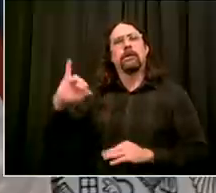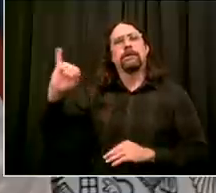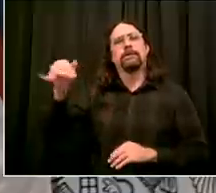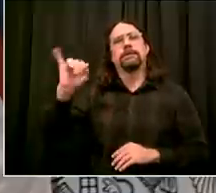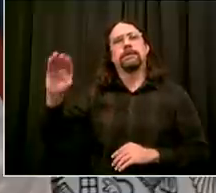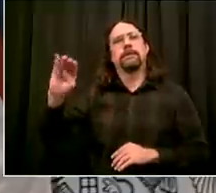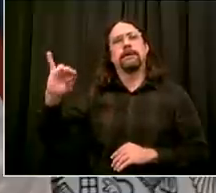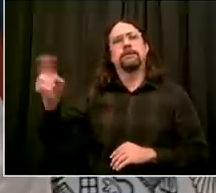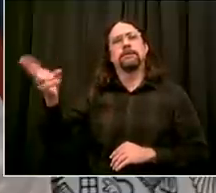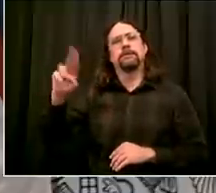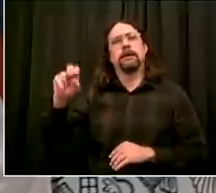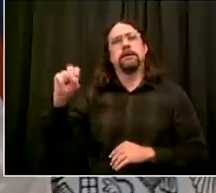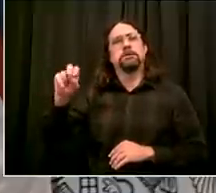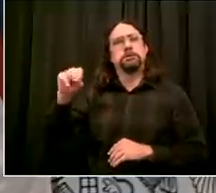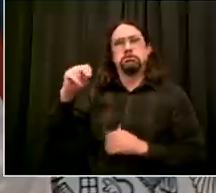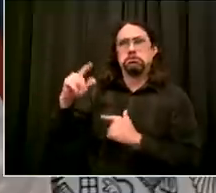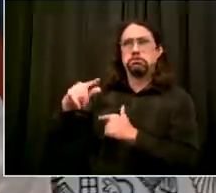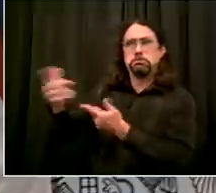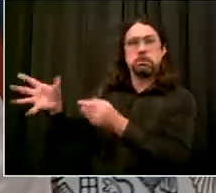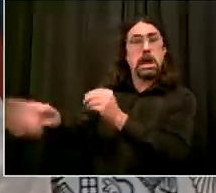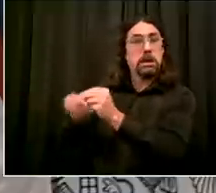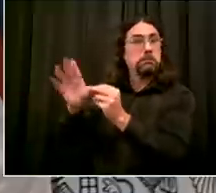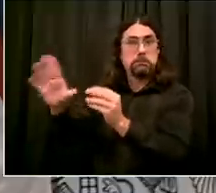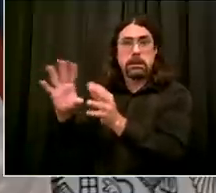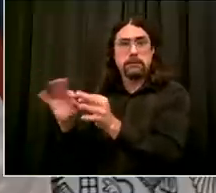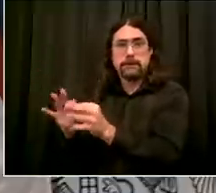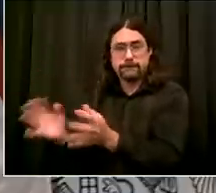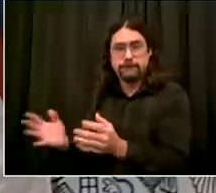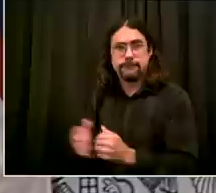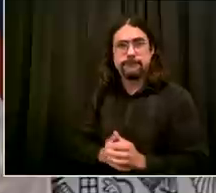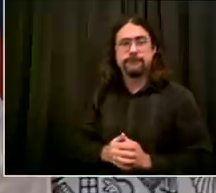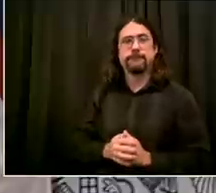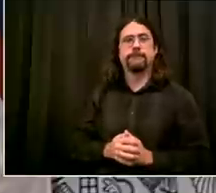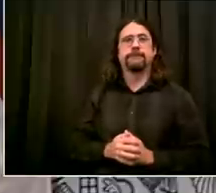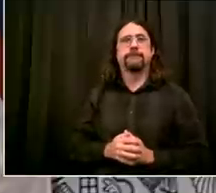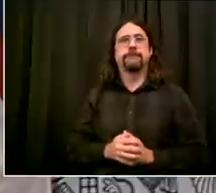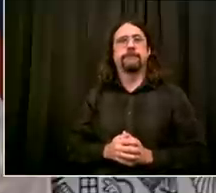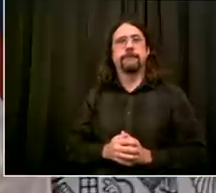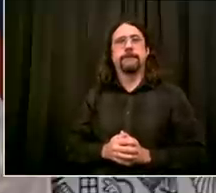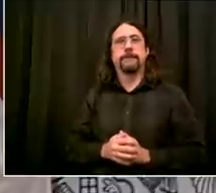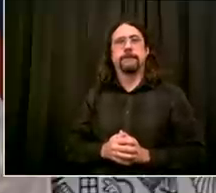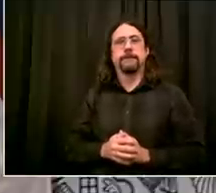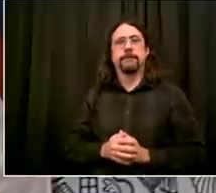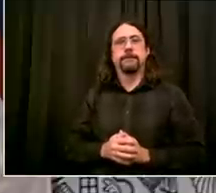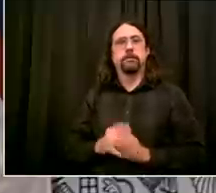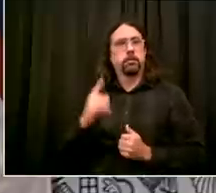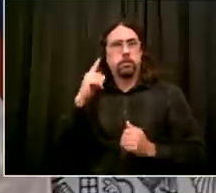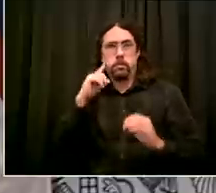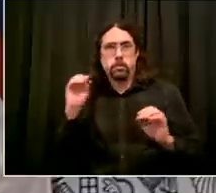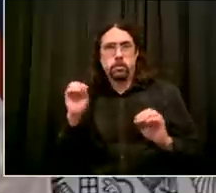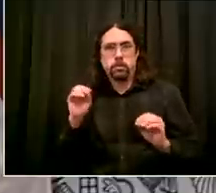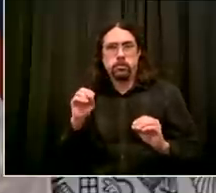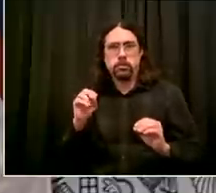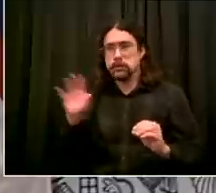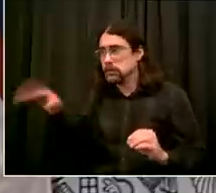jim can you hear us you may be on mute